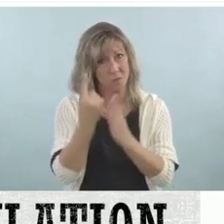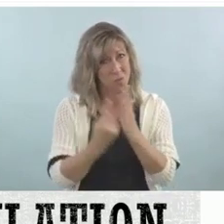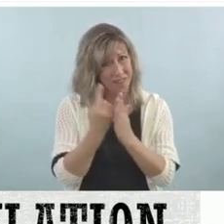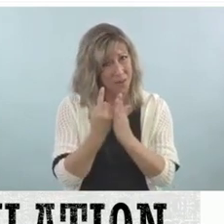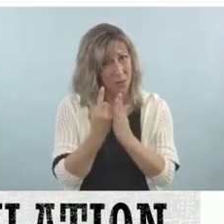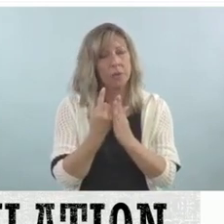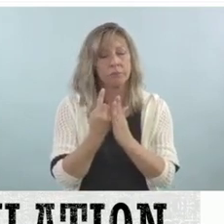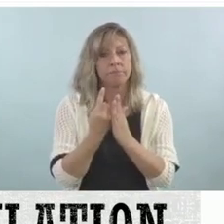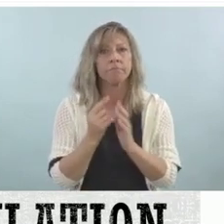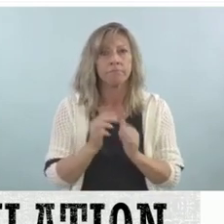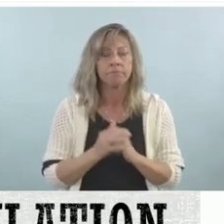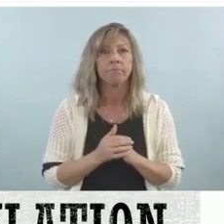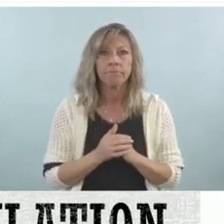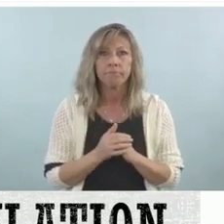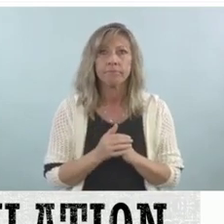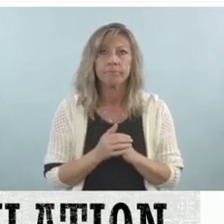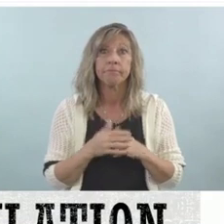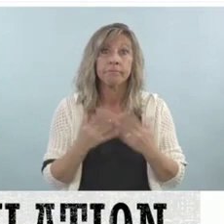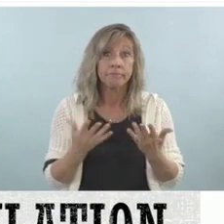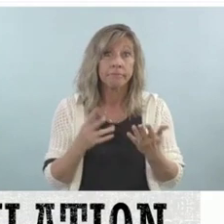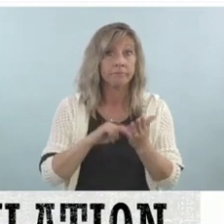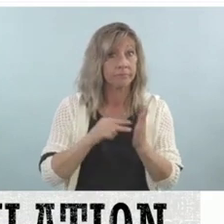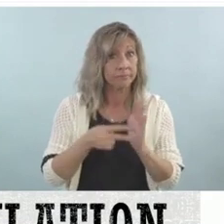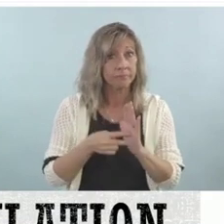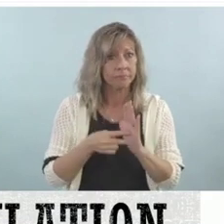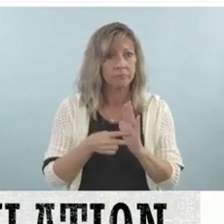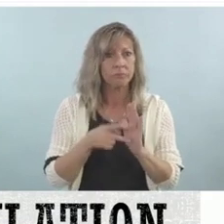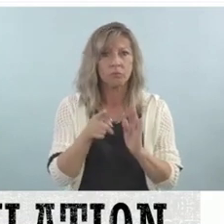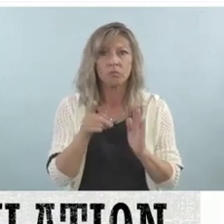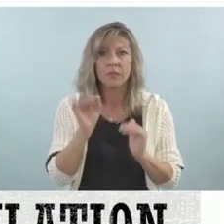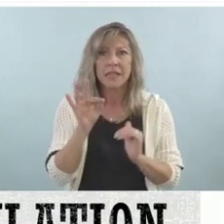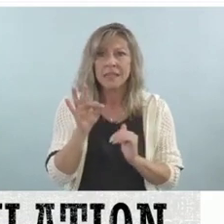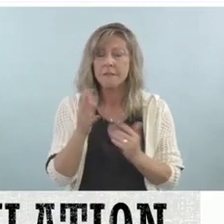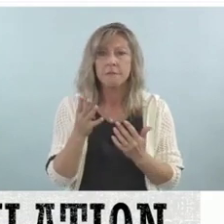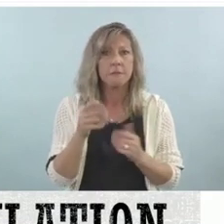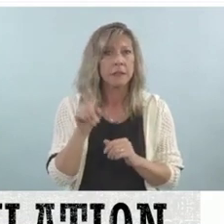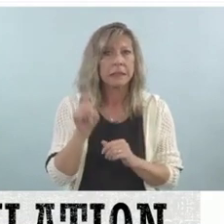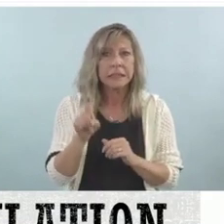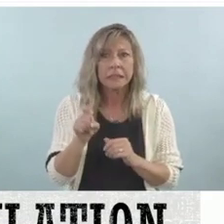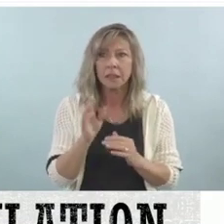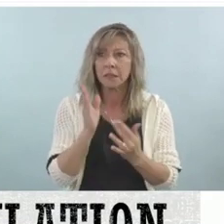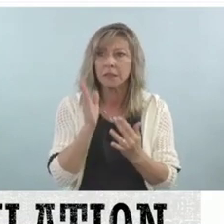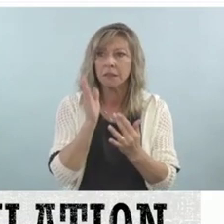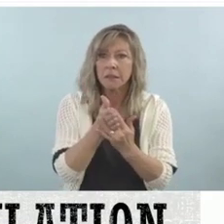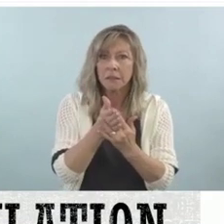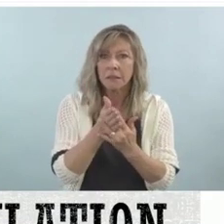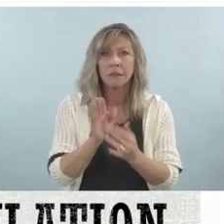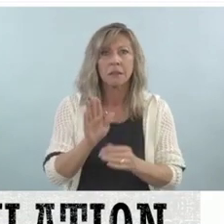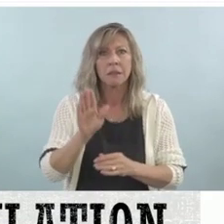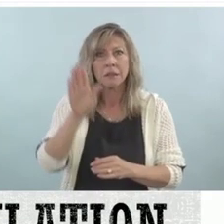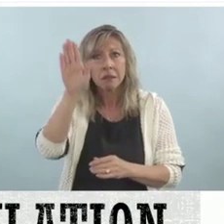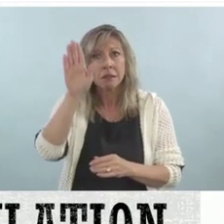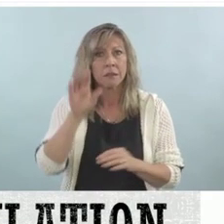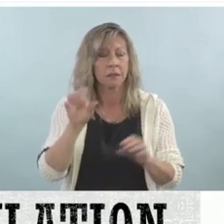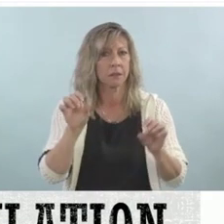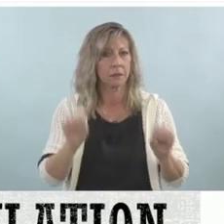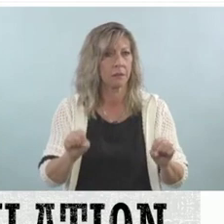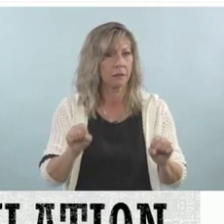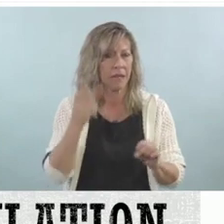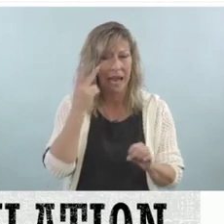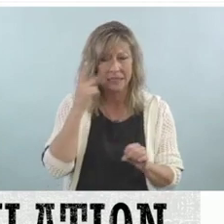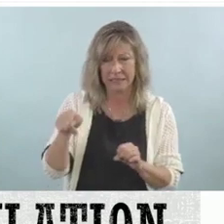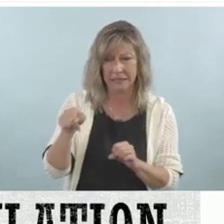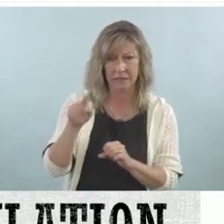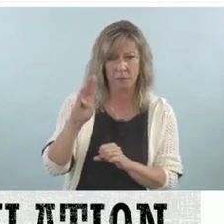go ahead and raise your hand, interrupt me if you have questions. It looks like there is a chat box